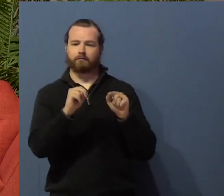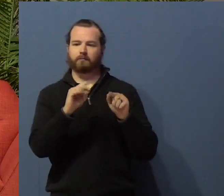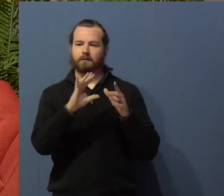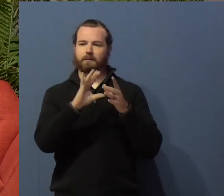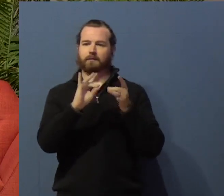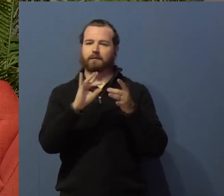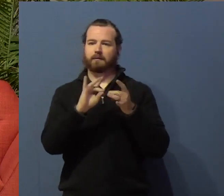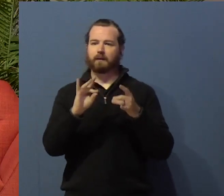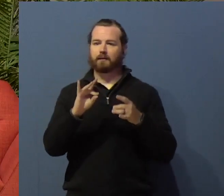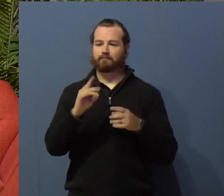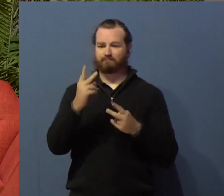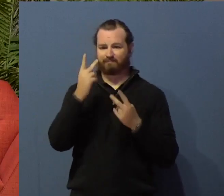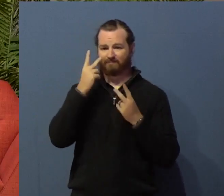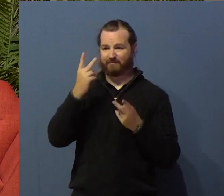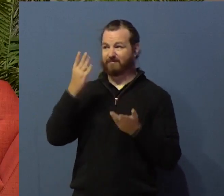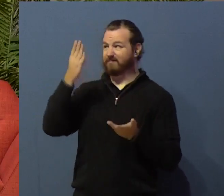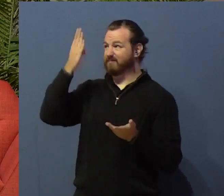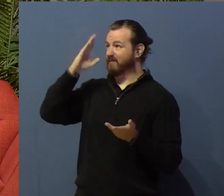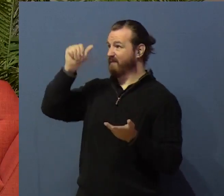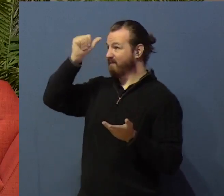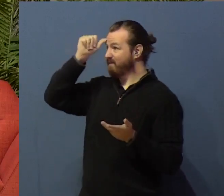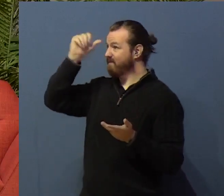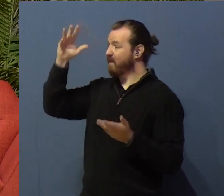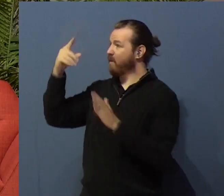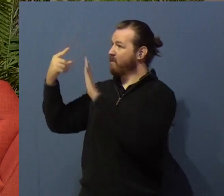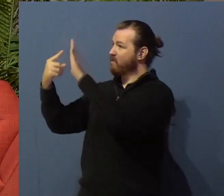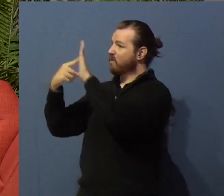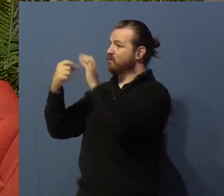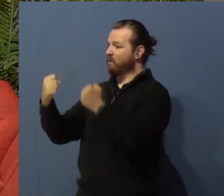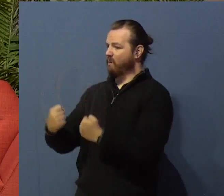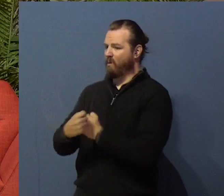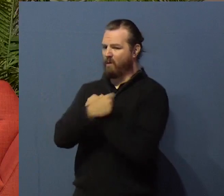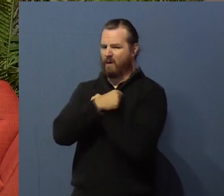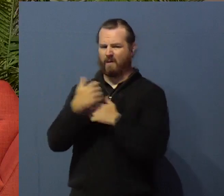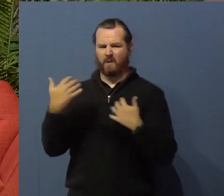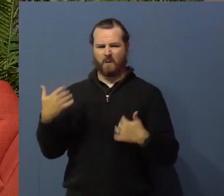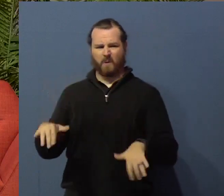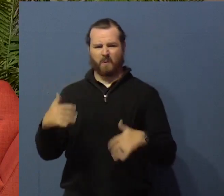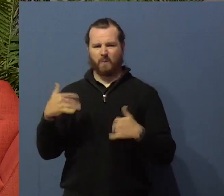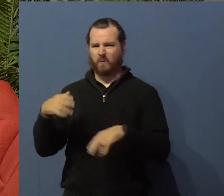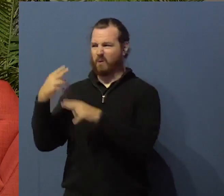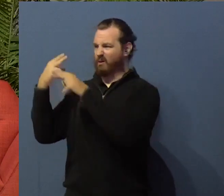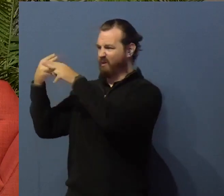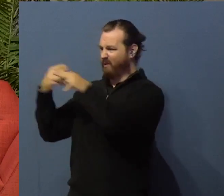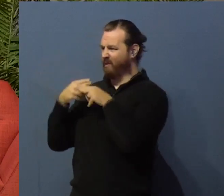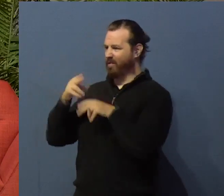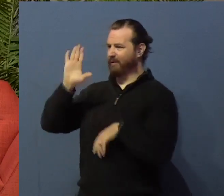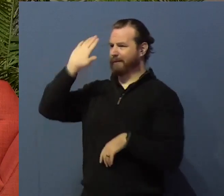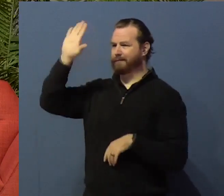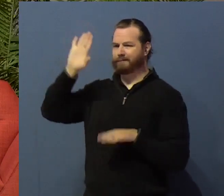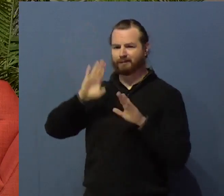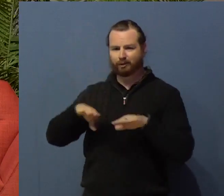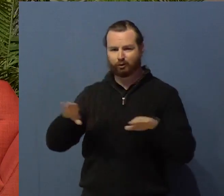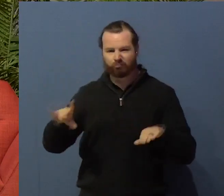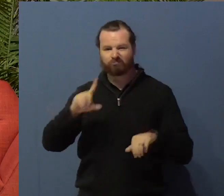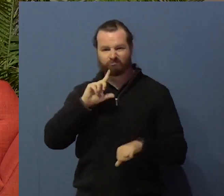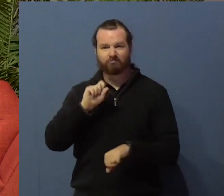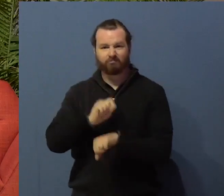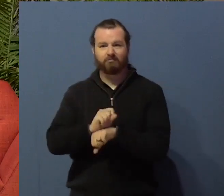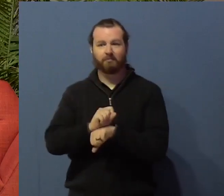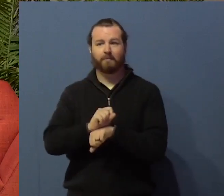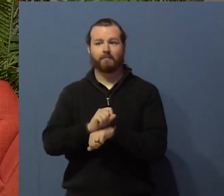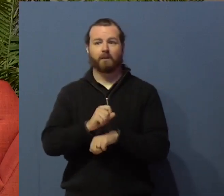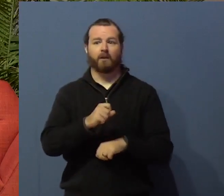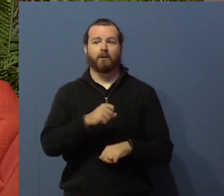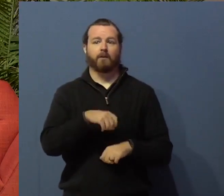has given to us that we should be called the children of God and so we are. The reason the world does not know us as it does, it